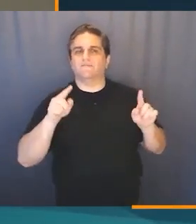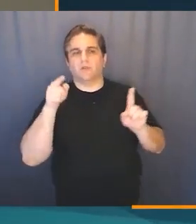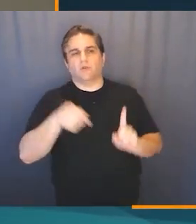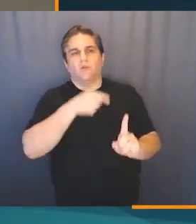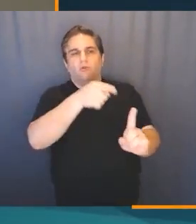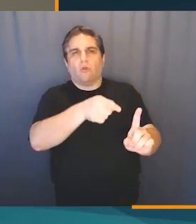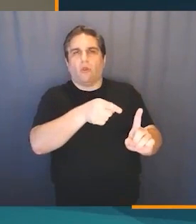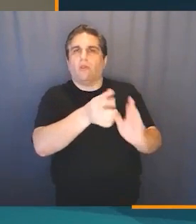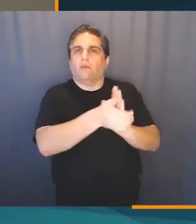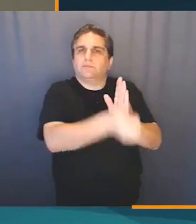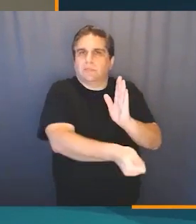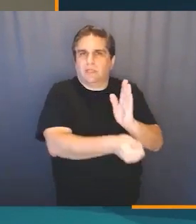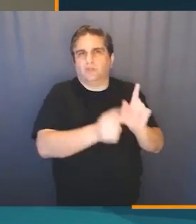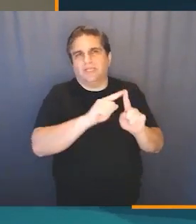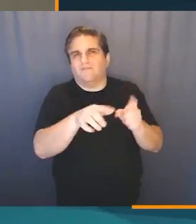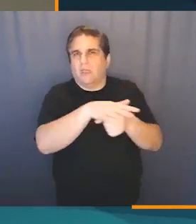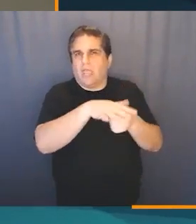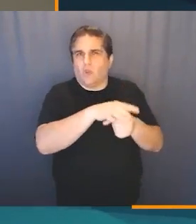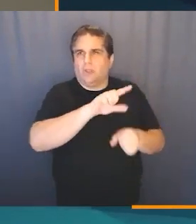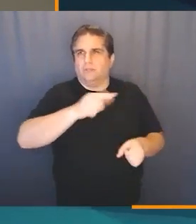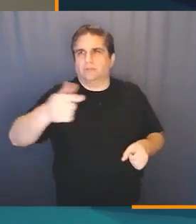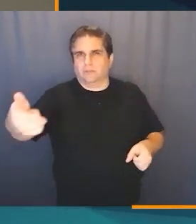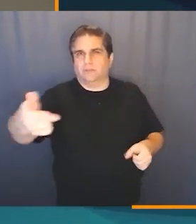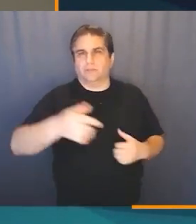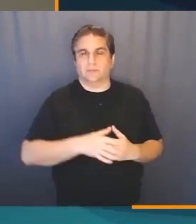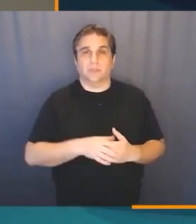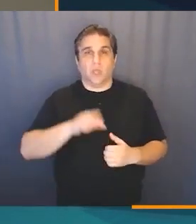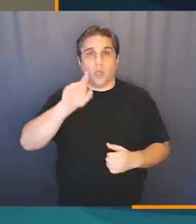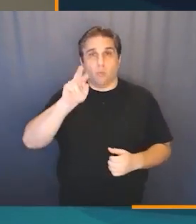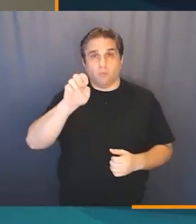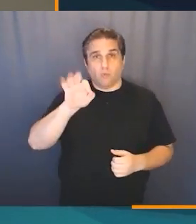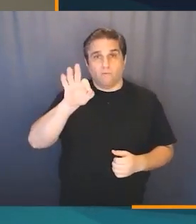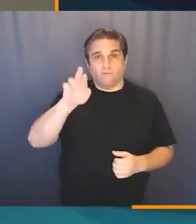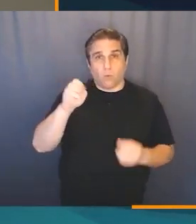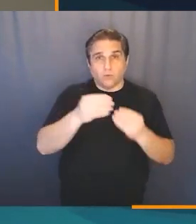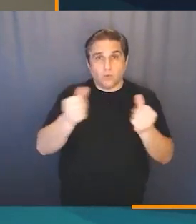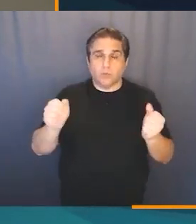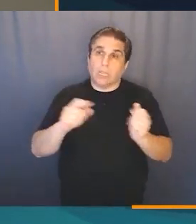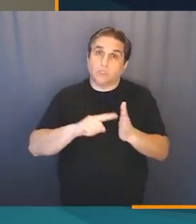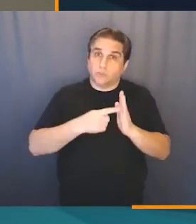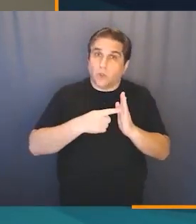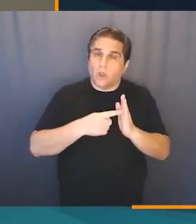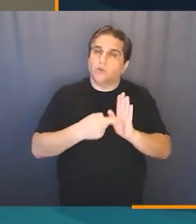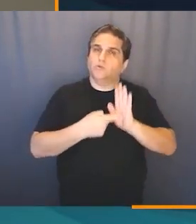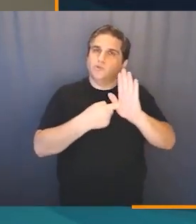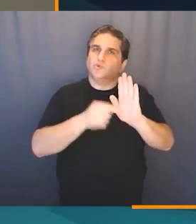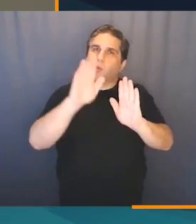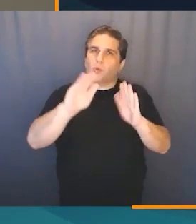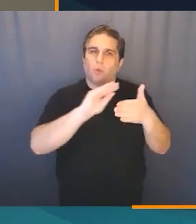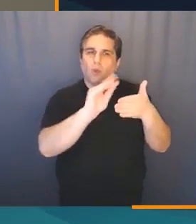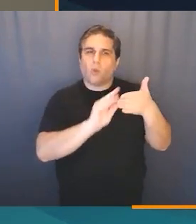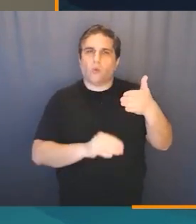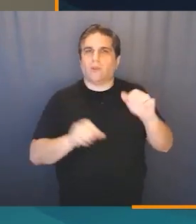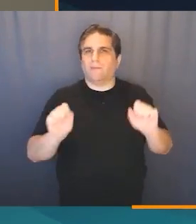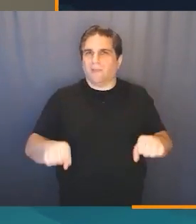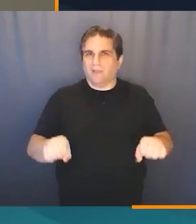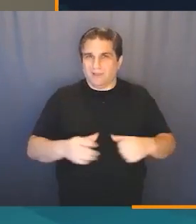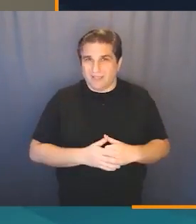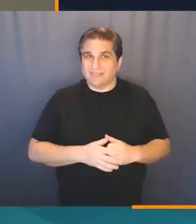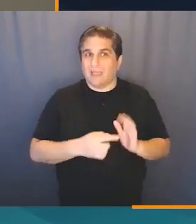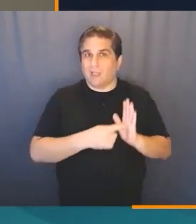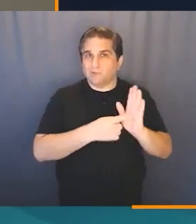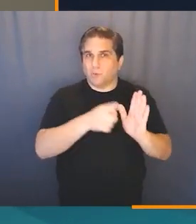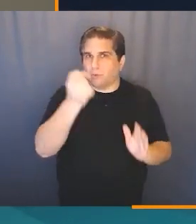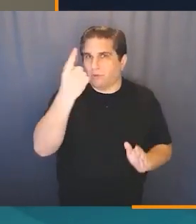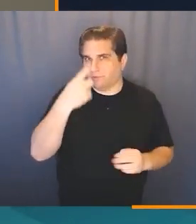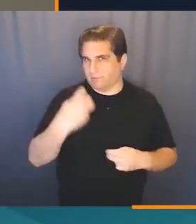looking at different competencies or areas. Brute force solution is often a great jumping off point to showcase your coding abilities and